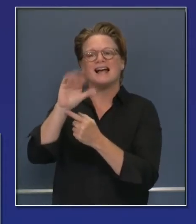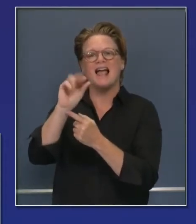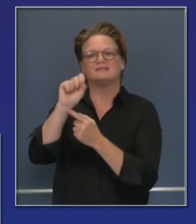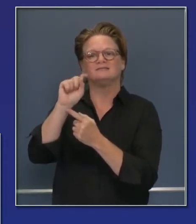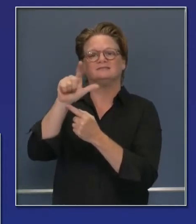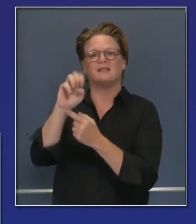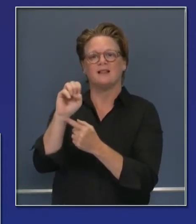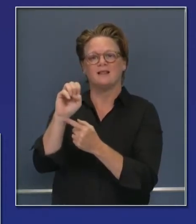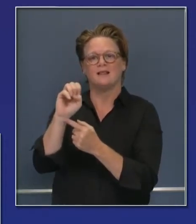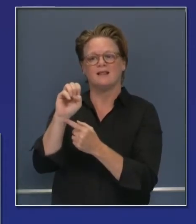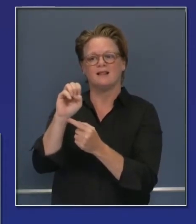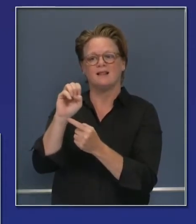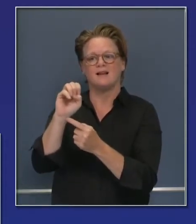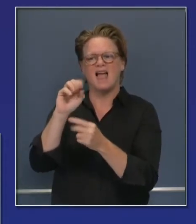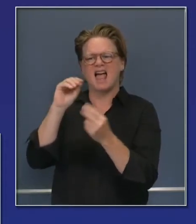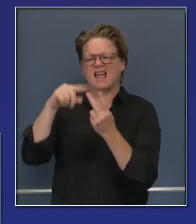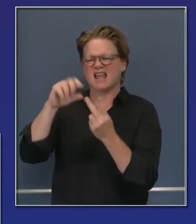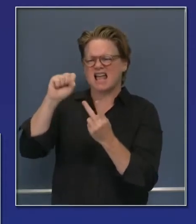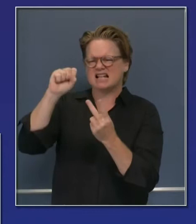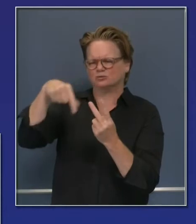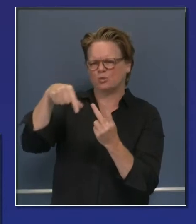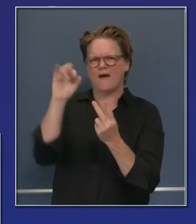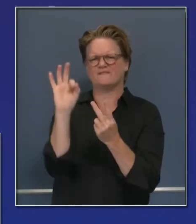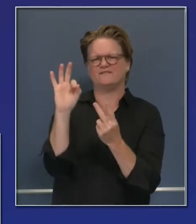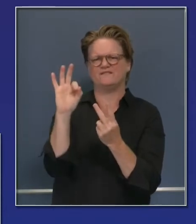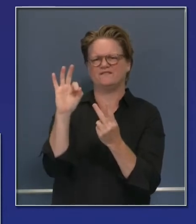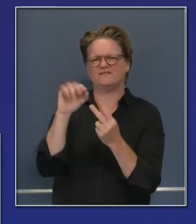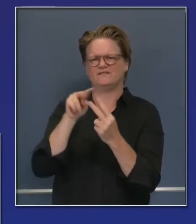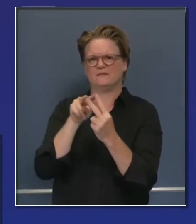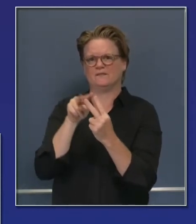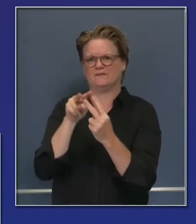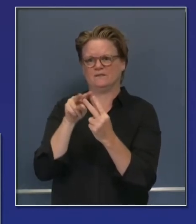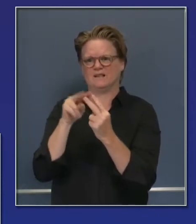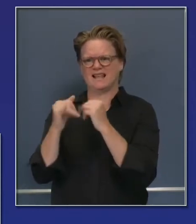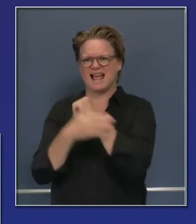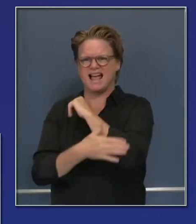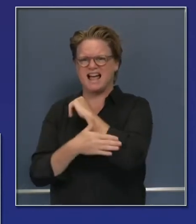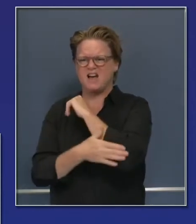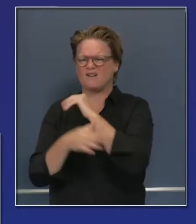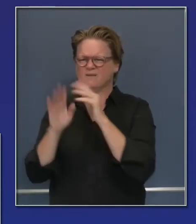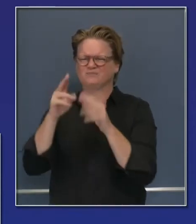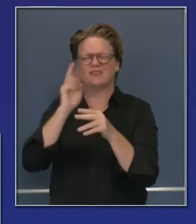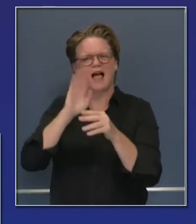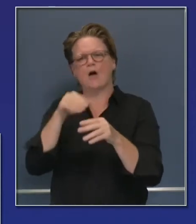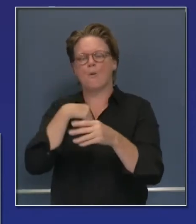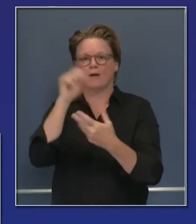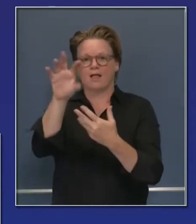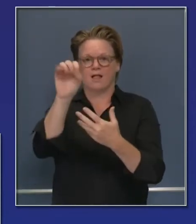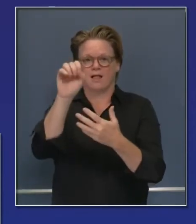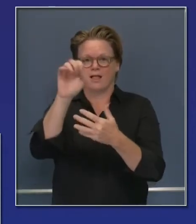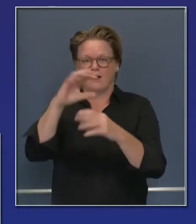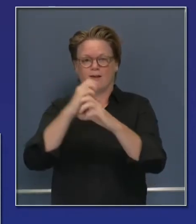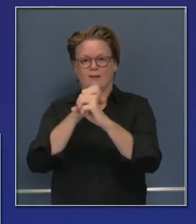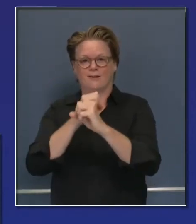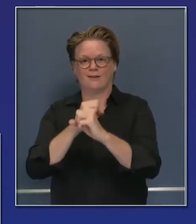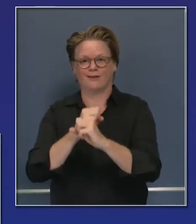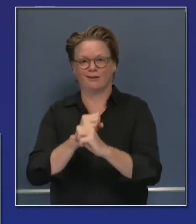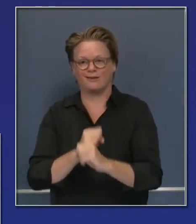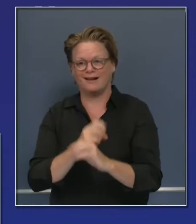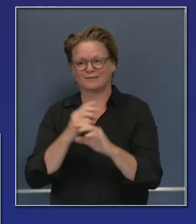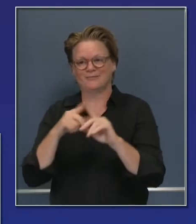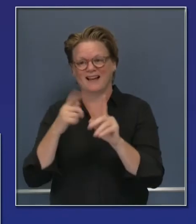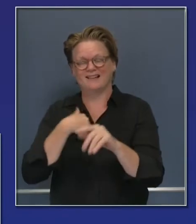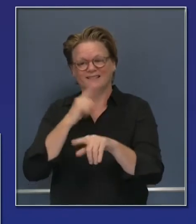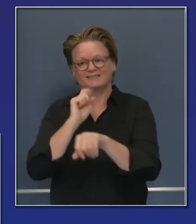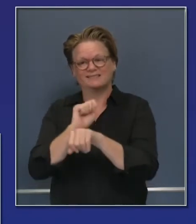Fire. I know these are all hard to manage and to monitor, but we are managing to monitor all of them and wanted to